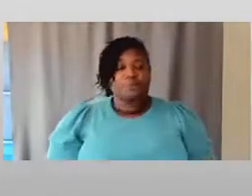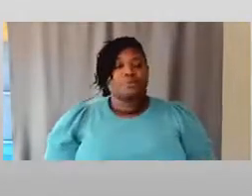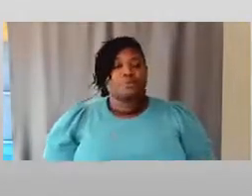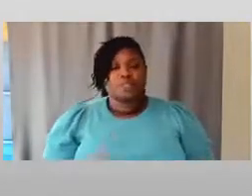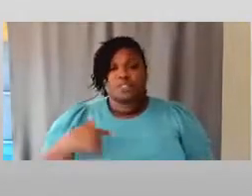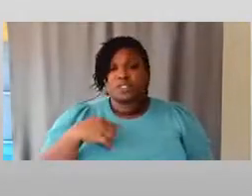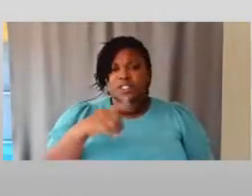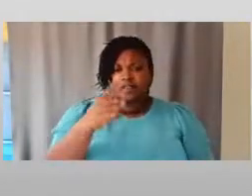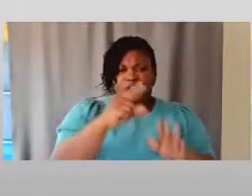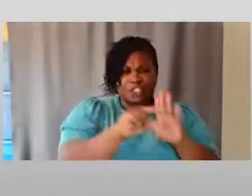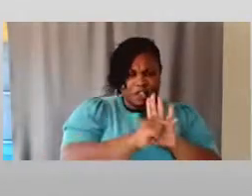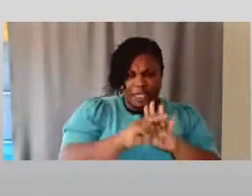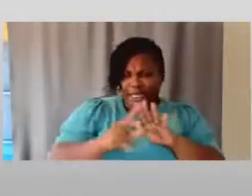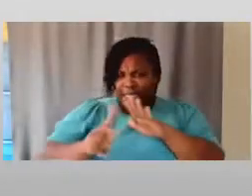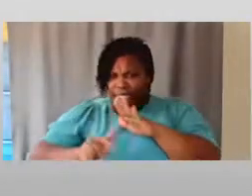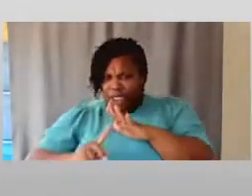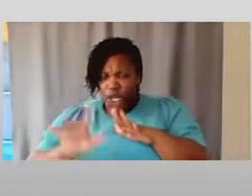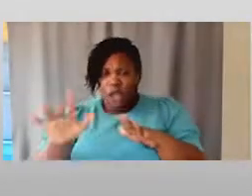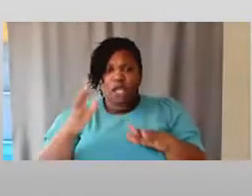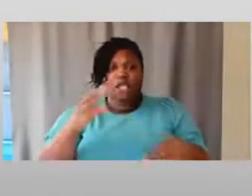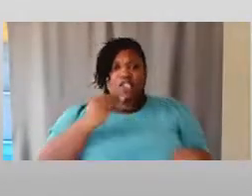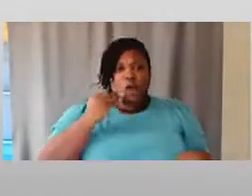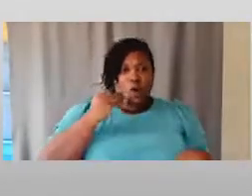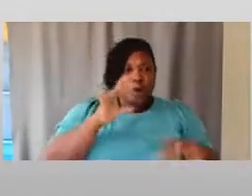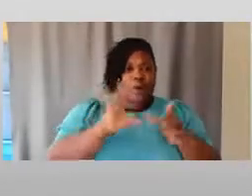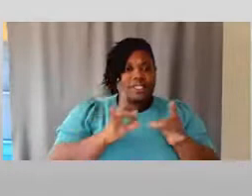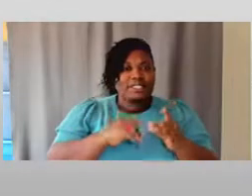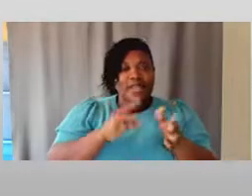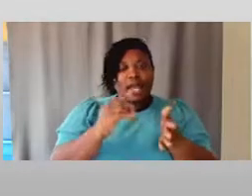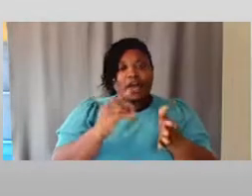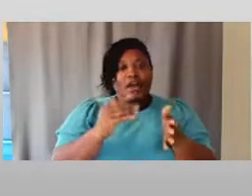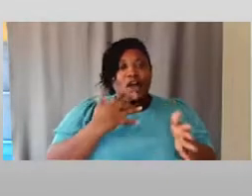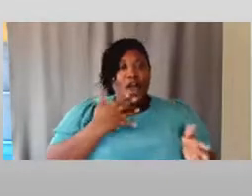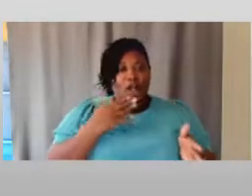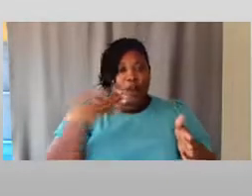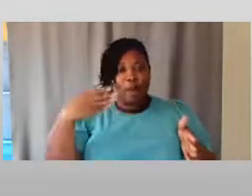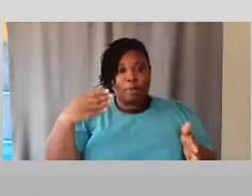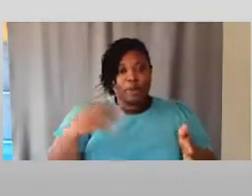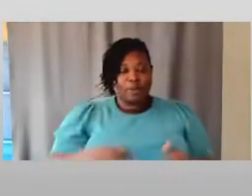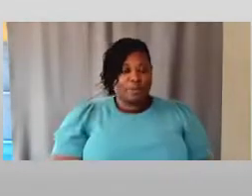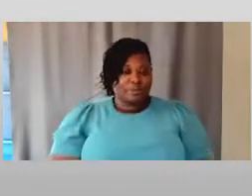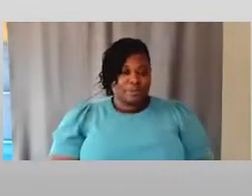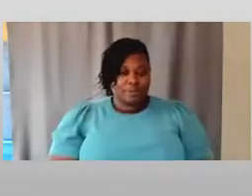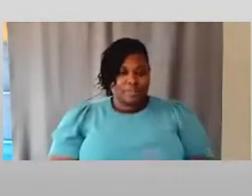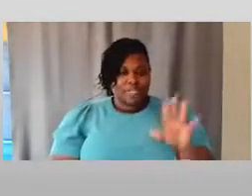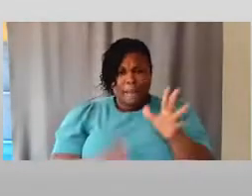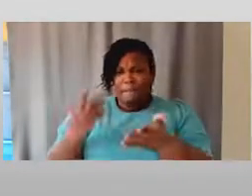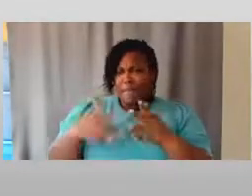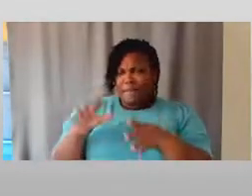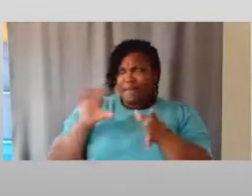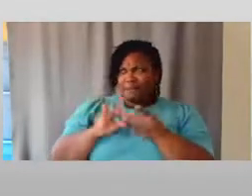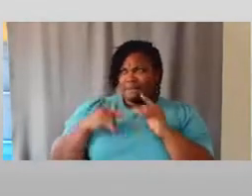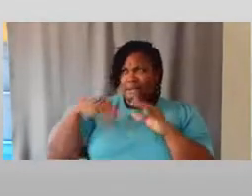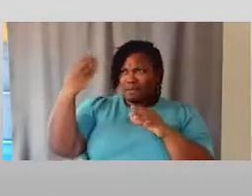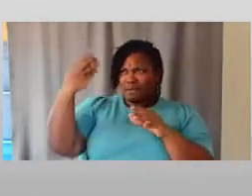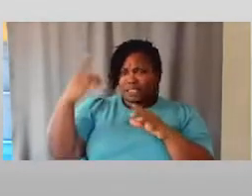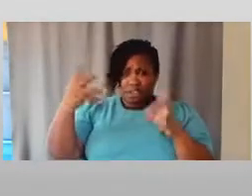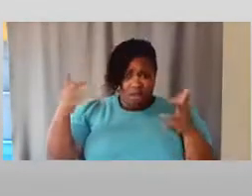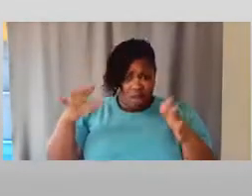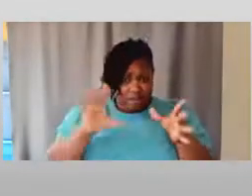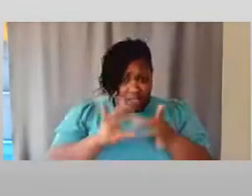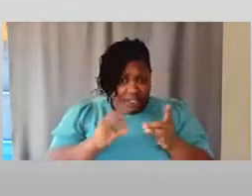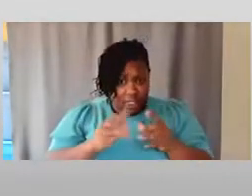and his homework would say color the circle blue. And I might have said this in the keynote, I don't remember, but I did, already told this story.